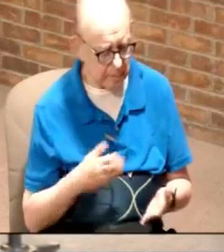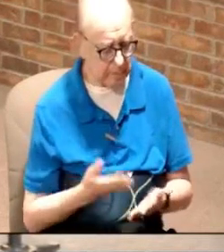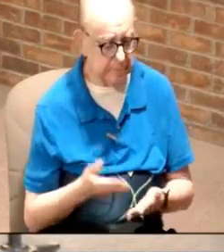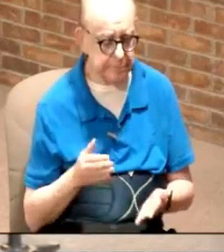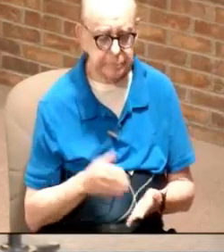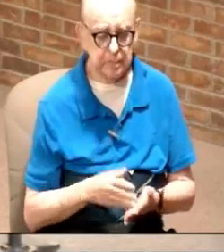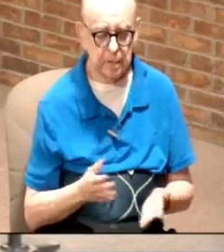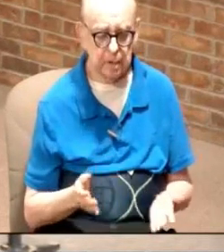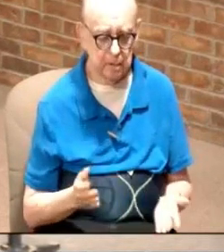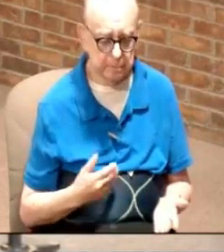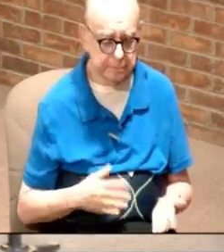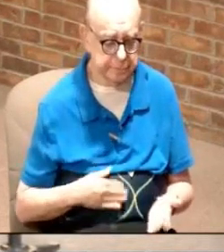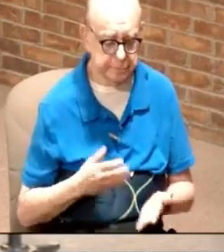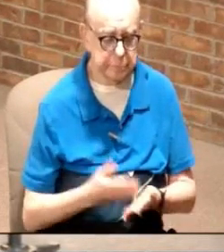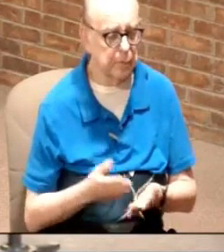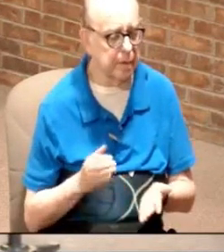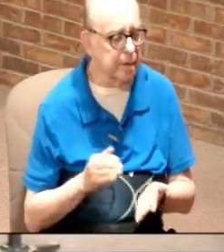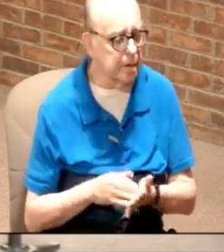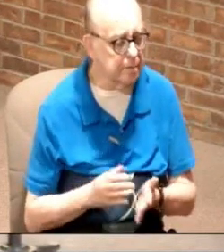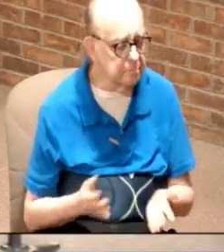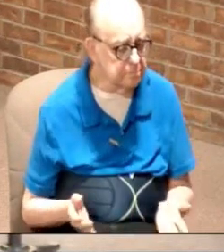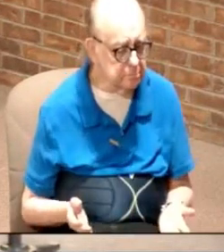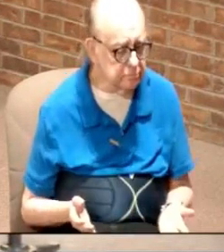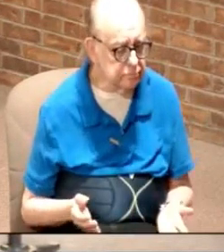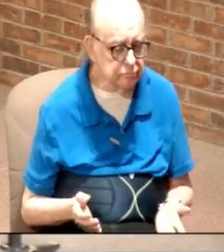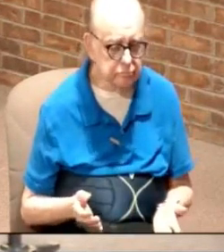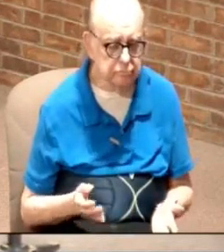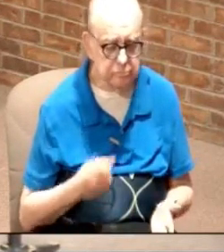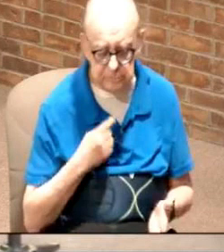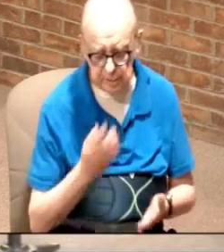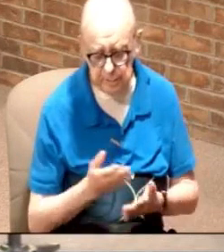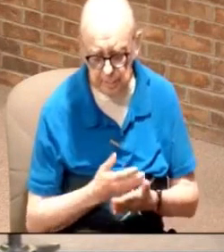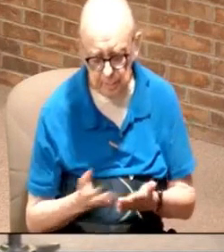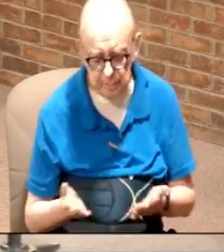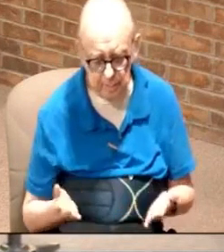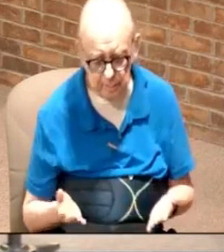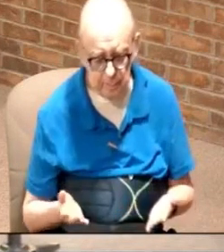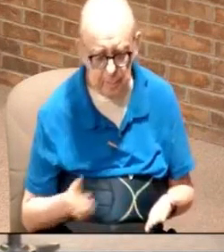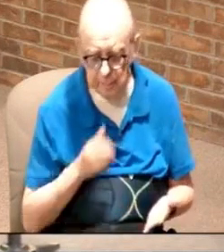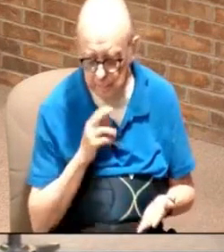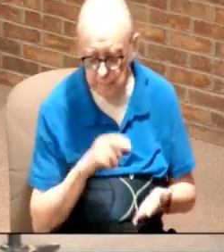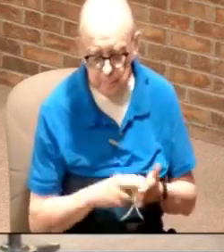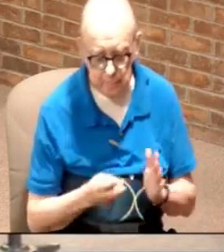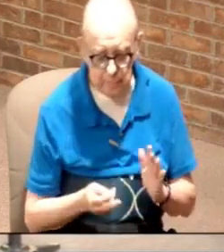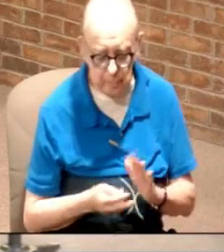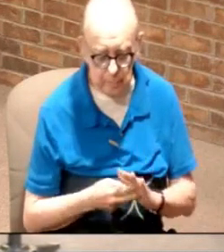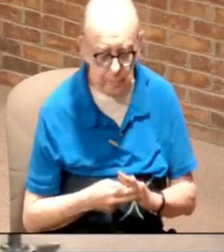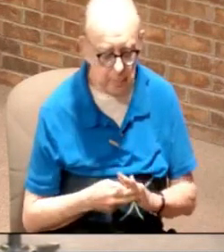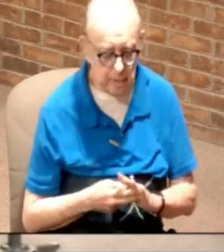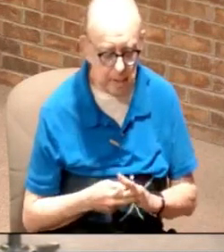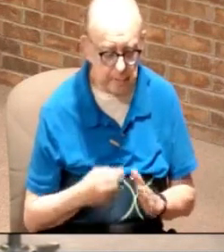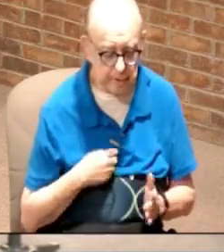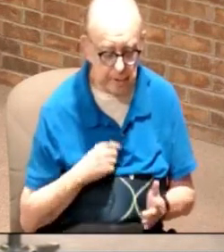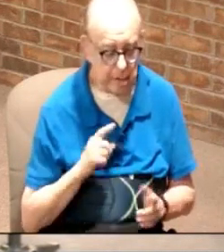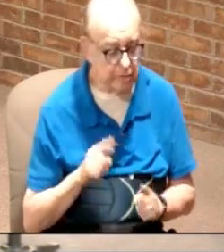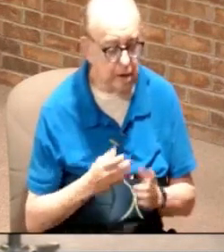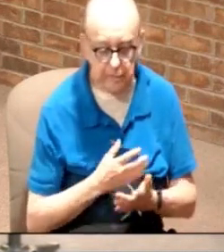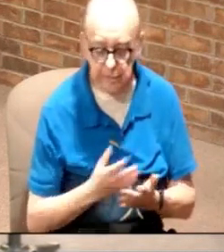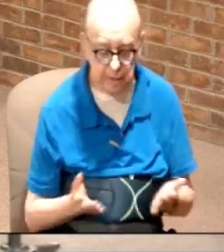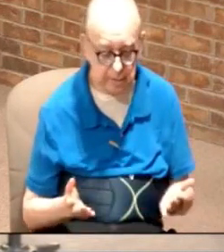and born again, may I say this to you, that doesn't mean that I turned over a new leaf.